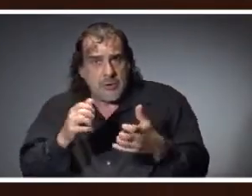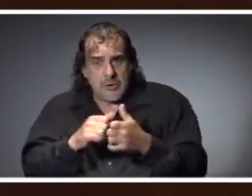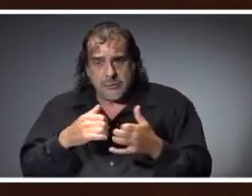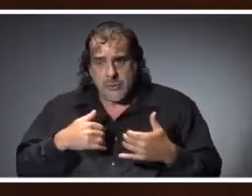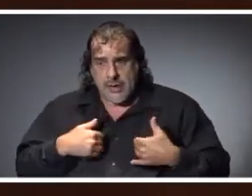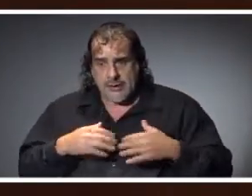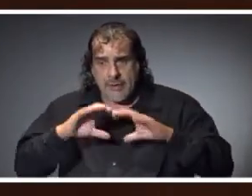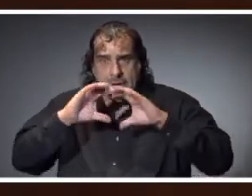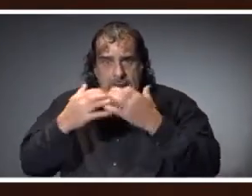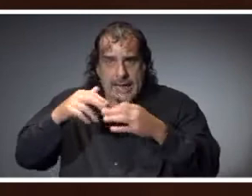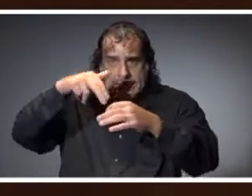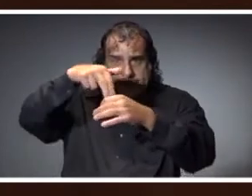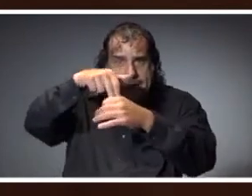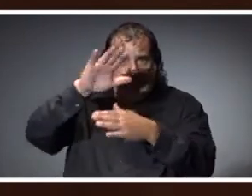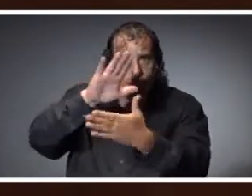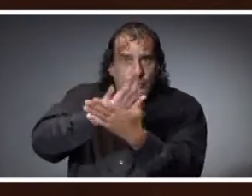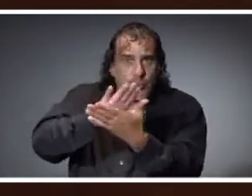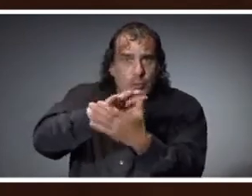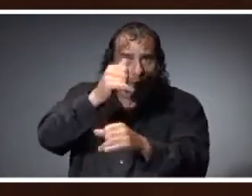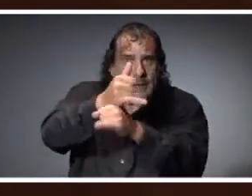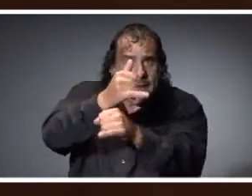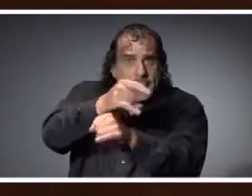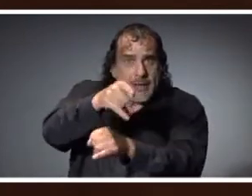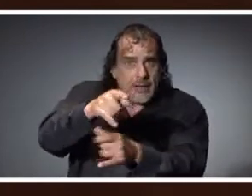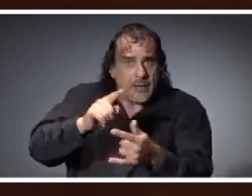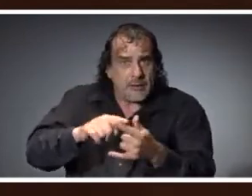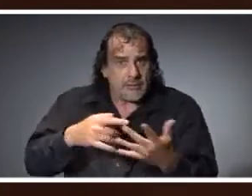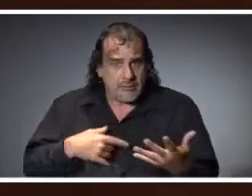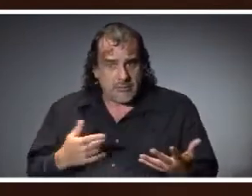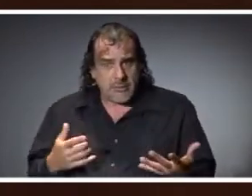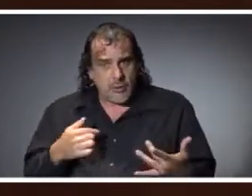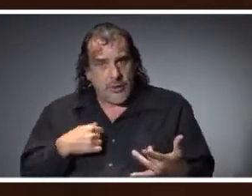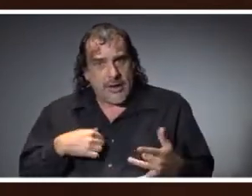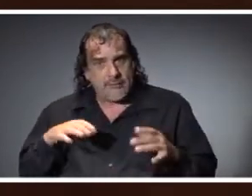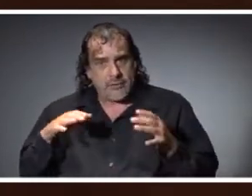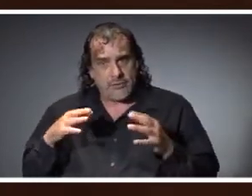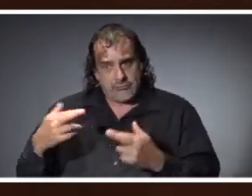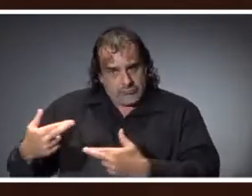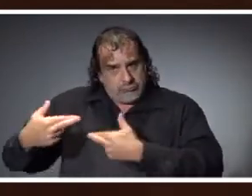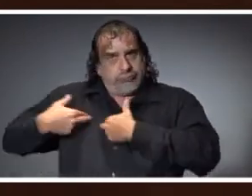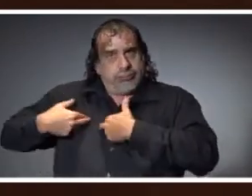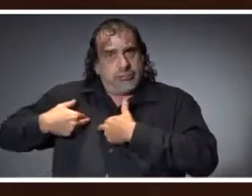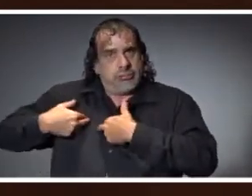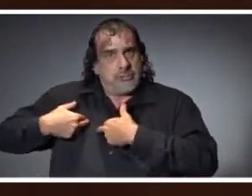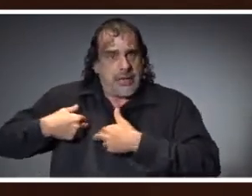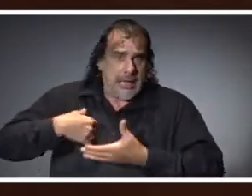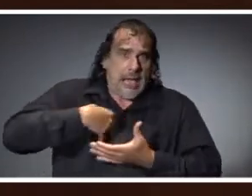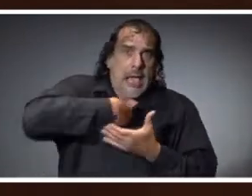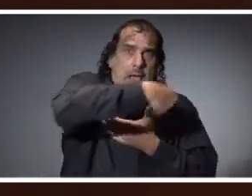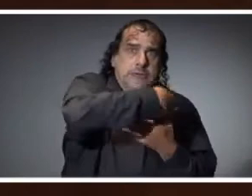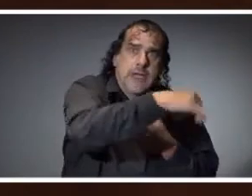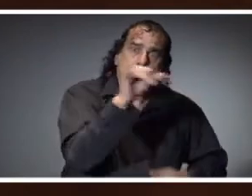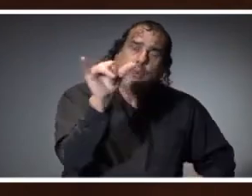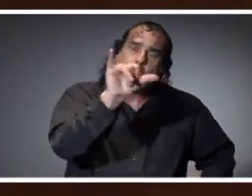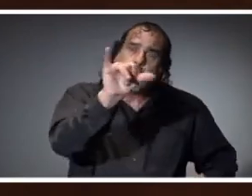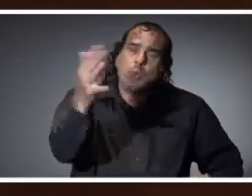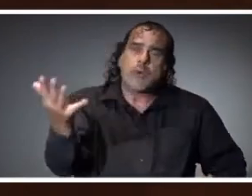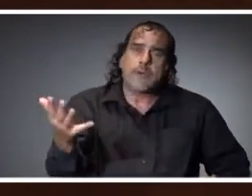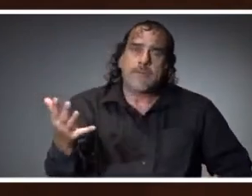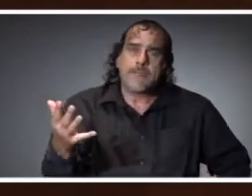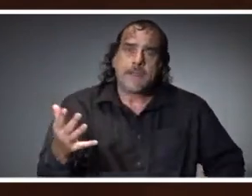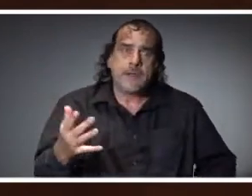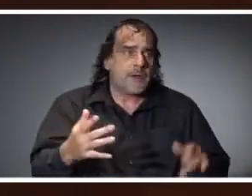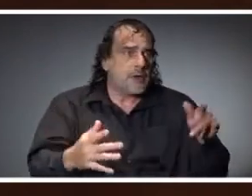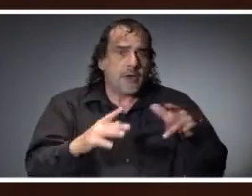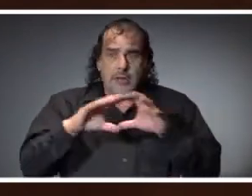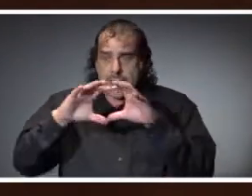classes and have those kids educated, that we need to do our part outside of the school setting, too. When the kids are